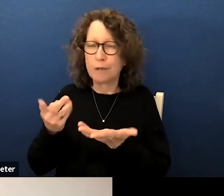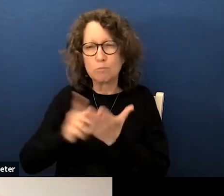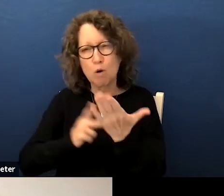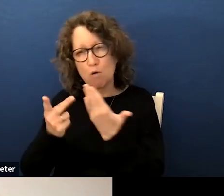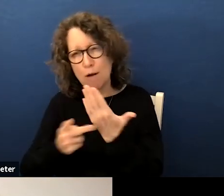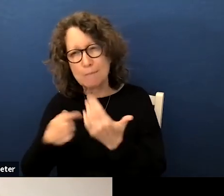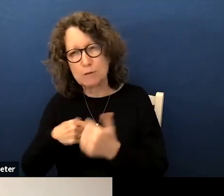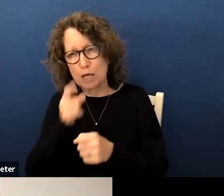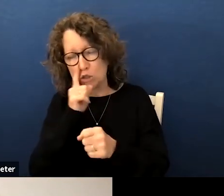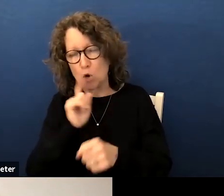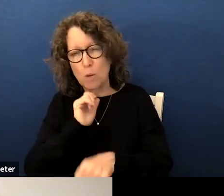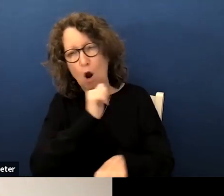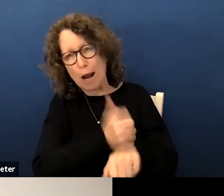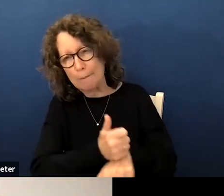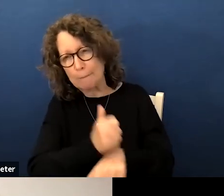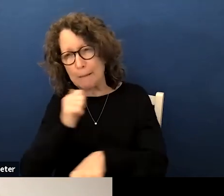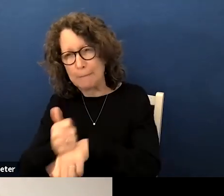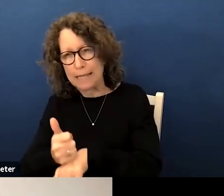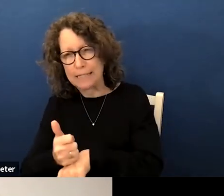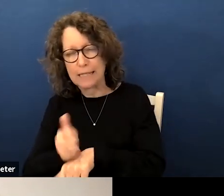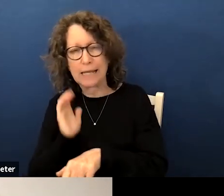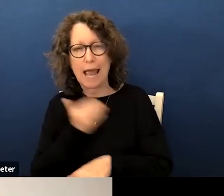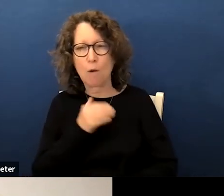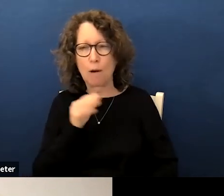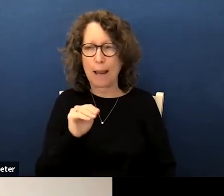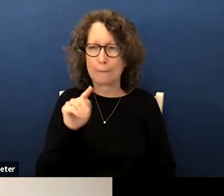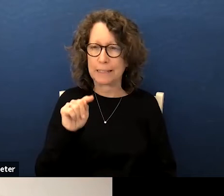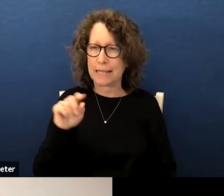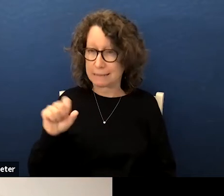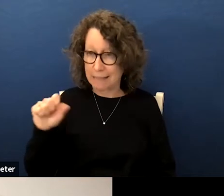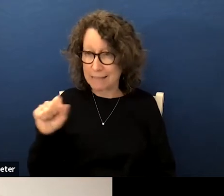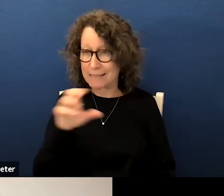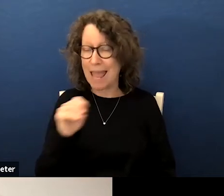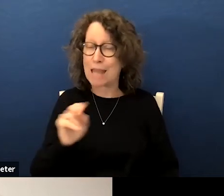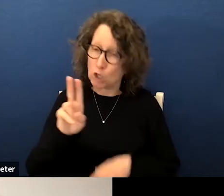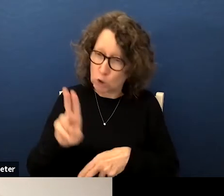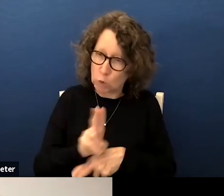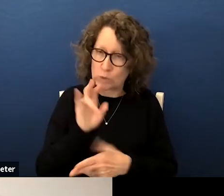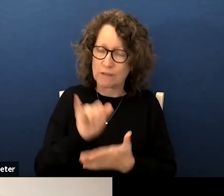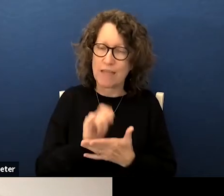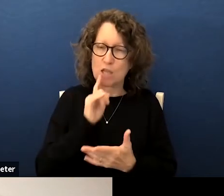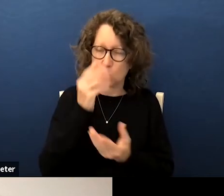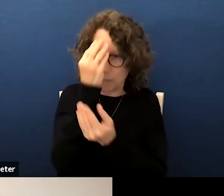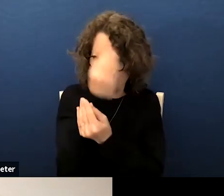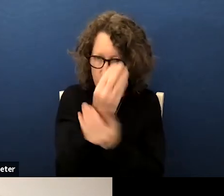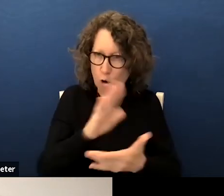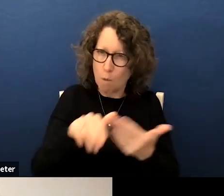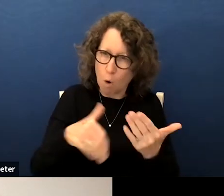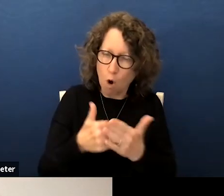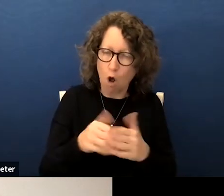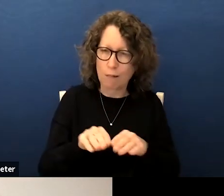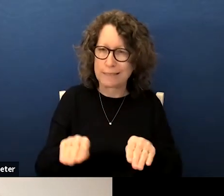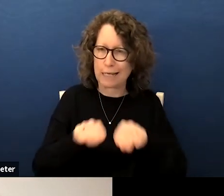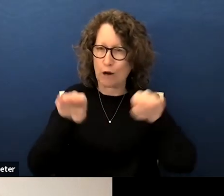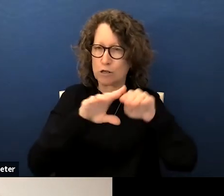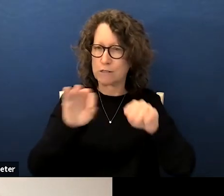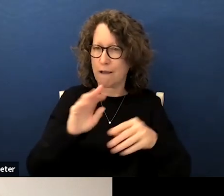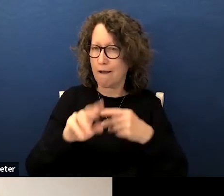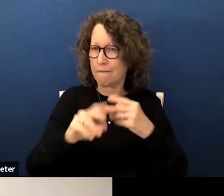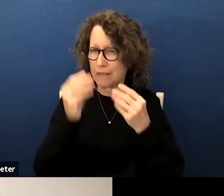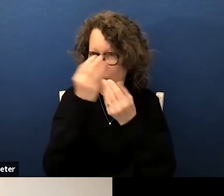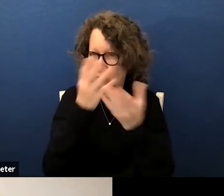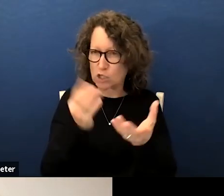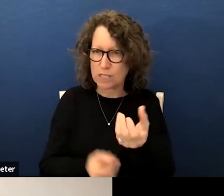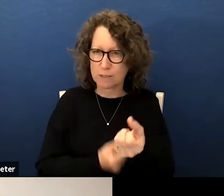we are implementing our mtss and using that to inform all tiers of instruction and